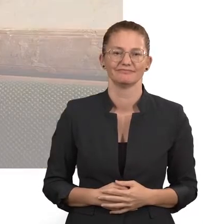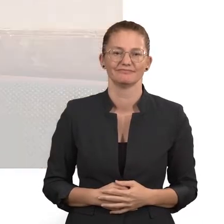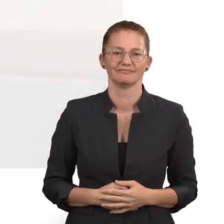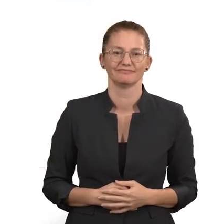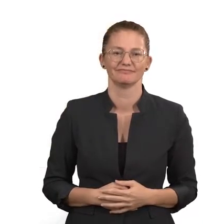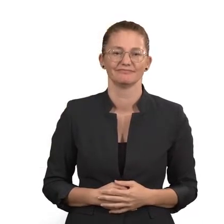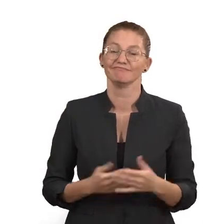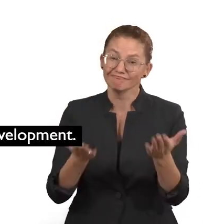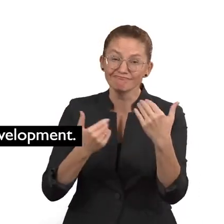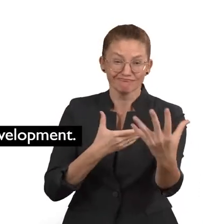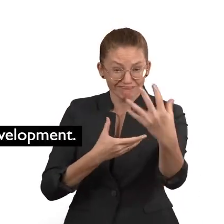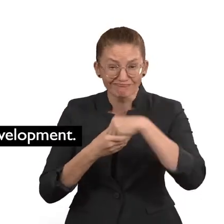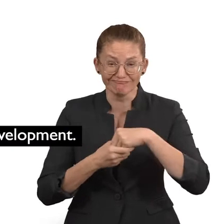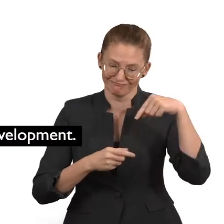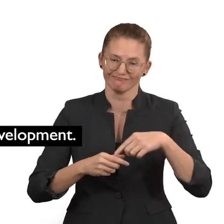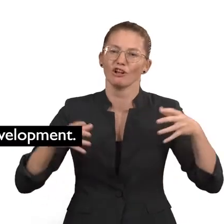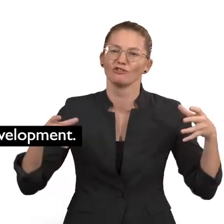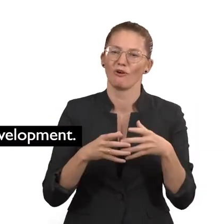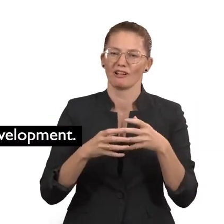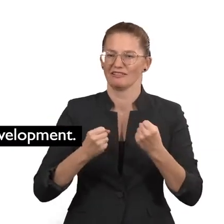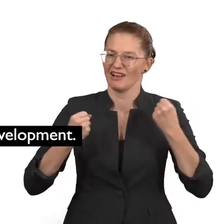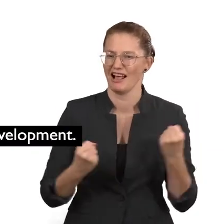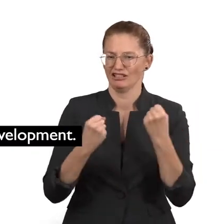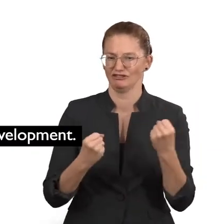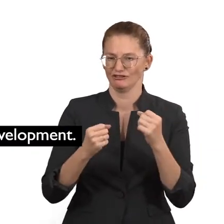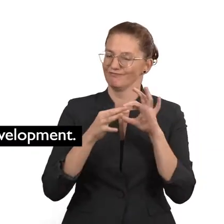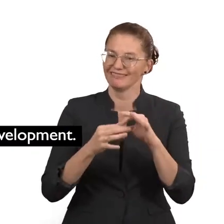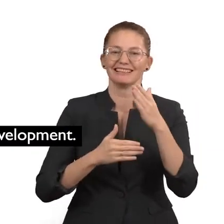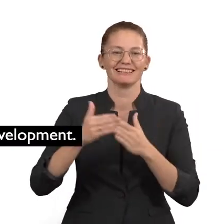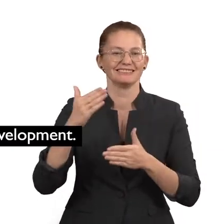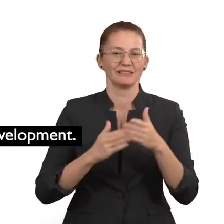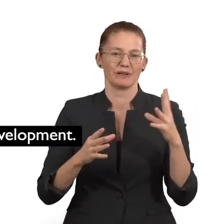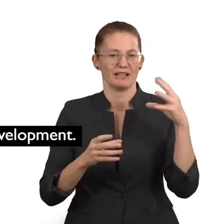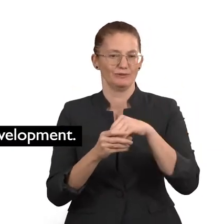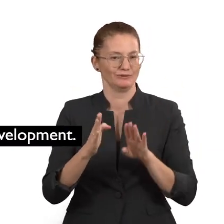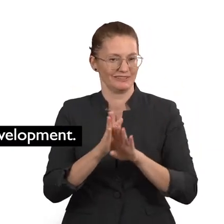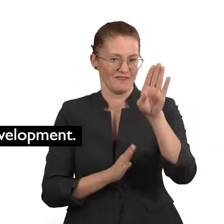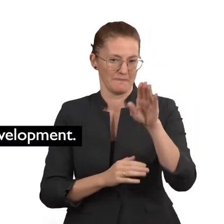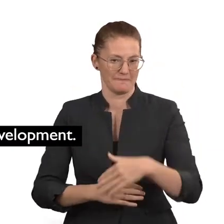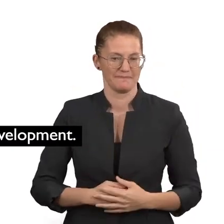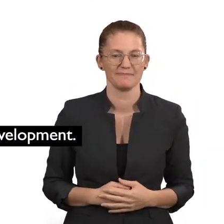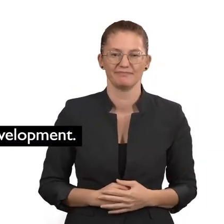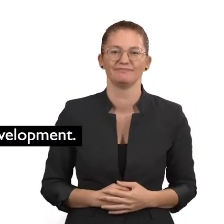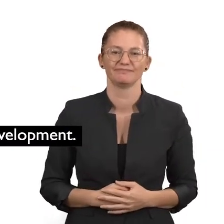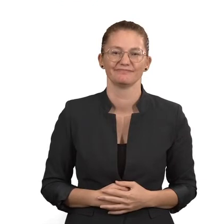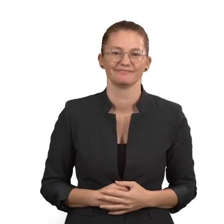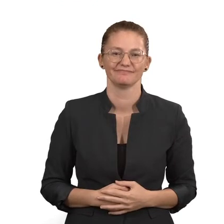Join us in taking collective action on disability-inclusive development.